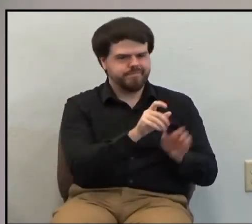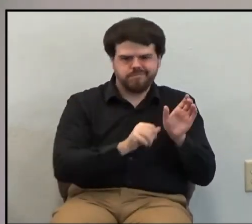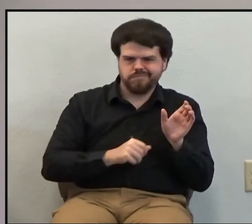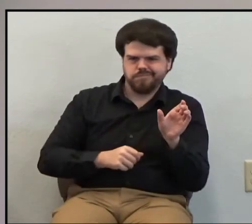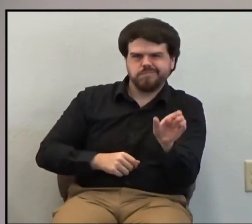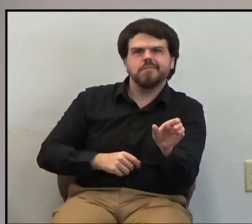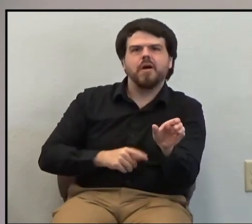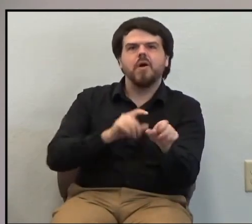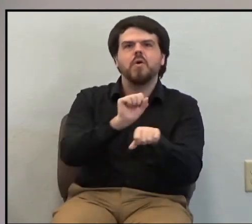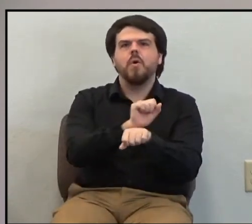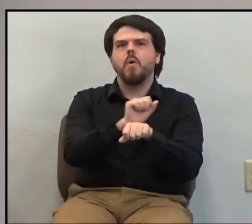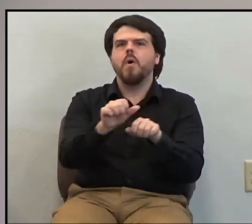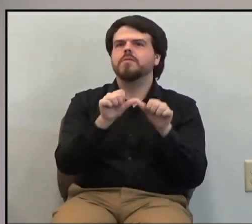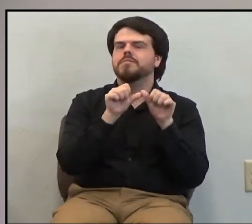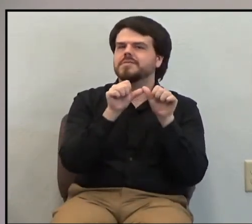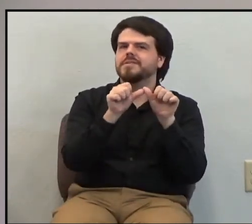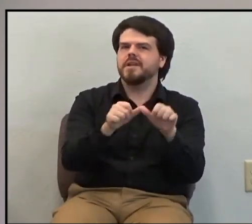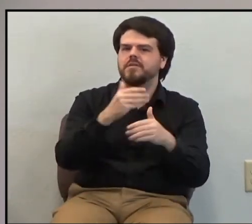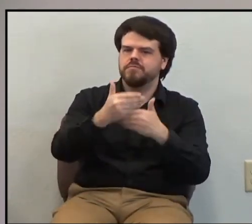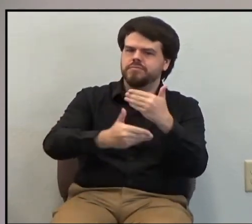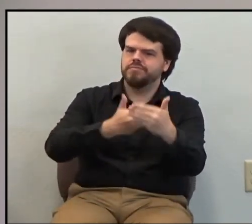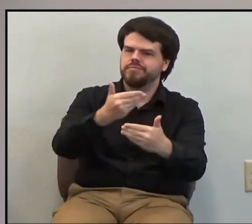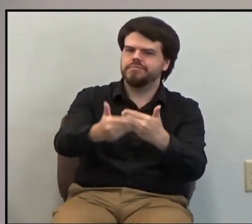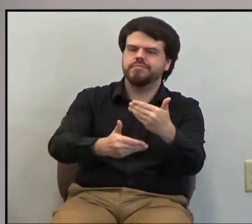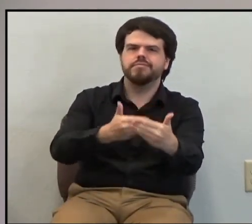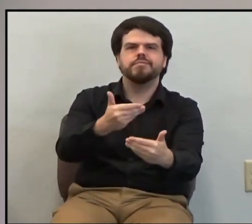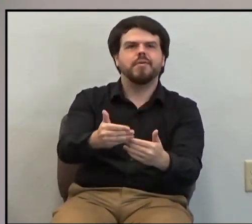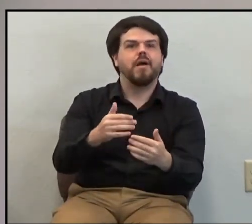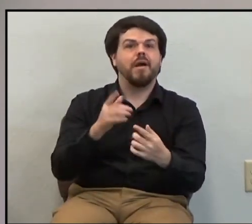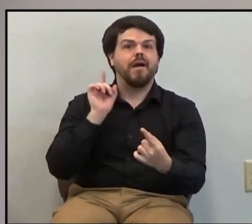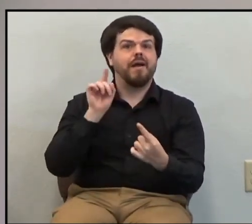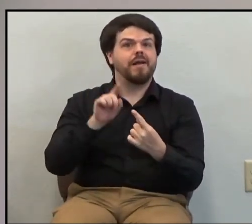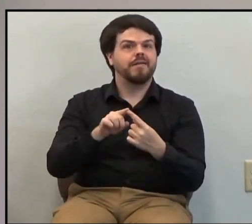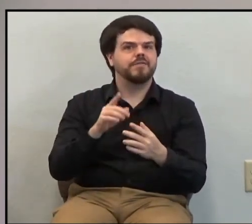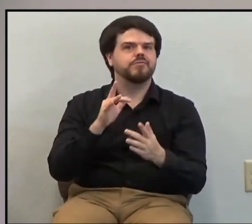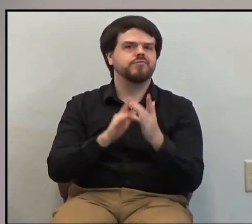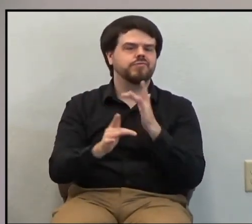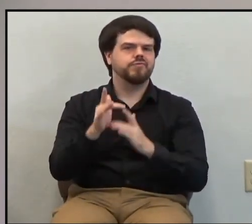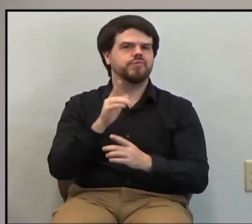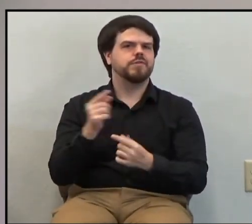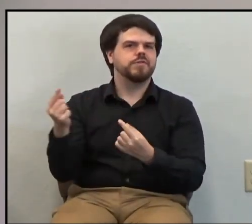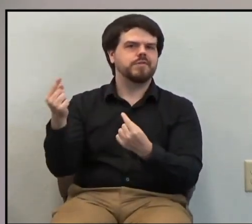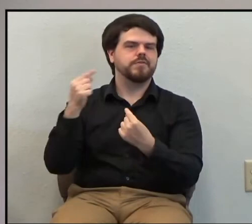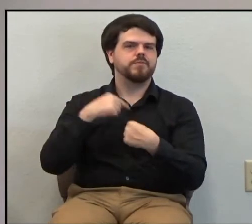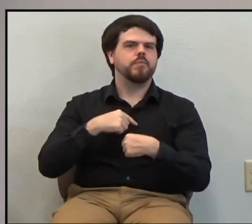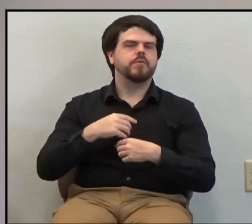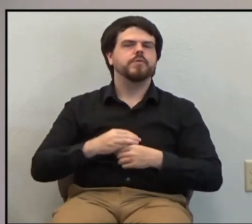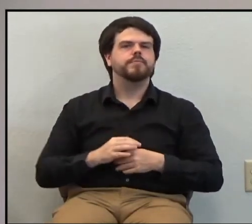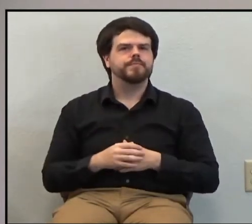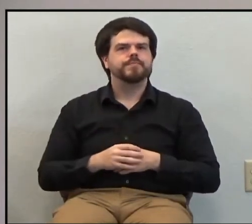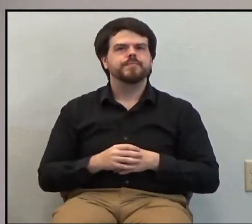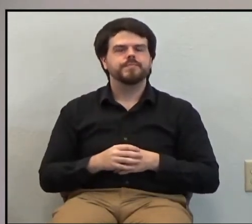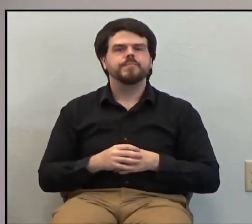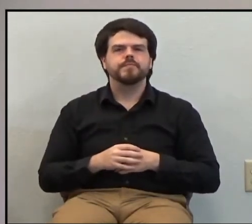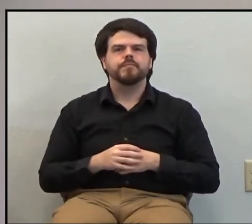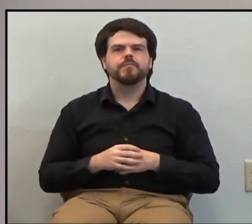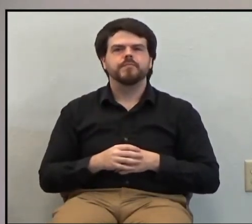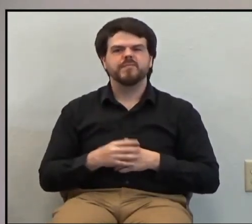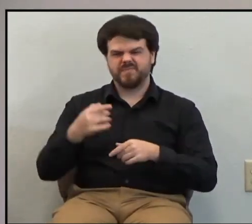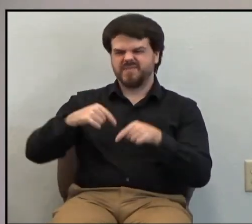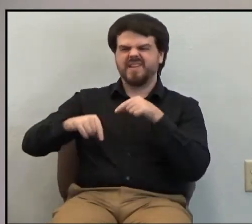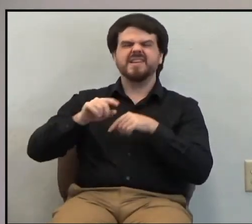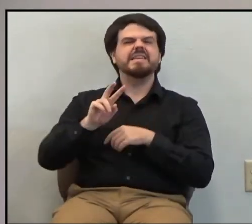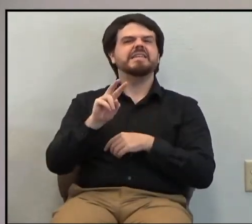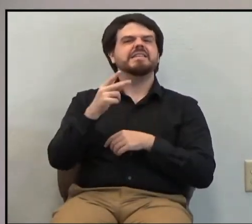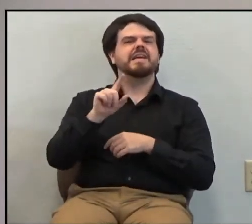must continue until the end of the world, until the Lord returns. And again, let's go back to 2